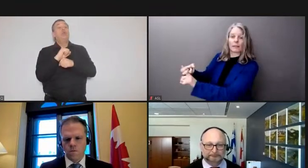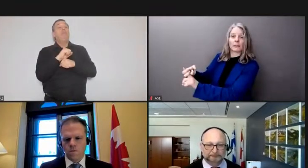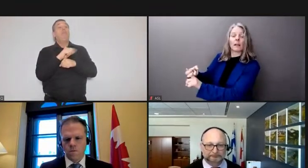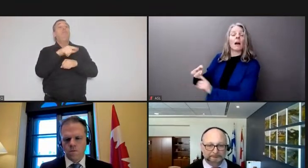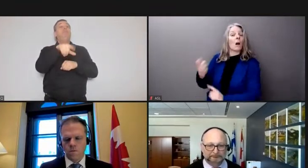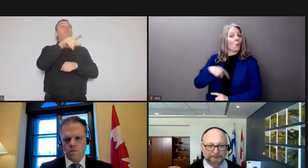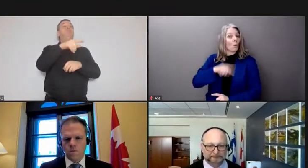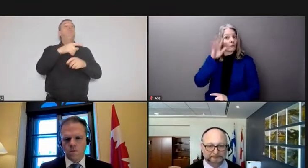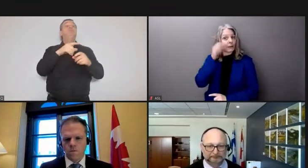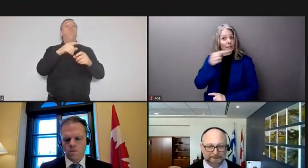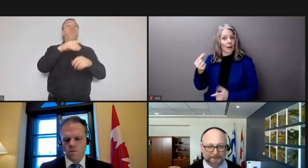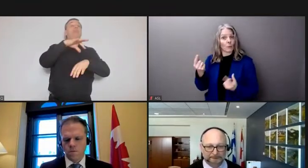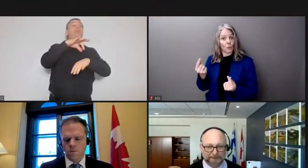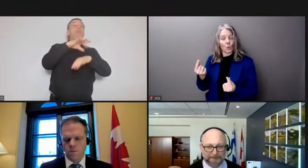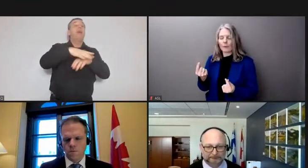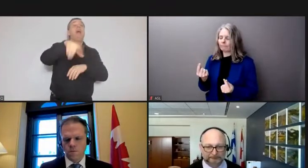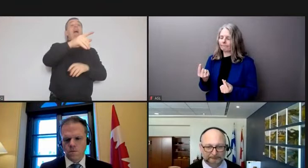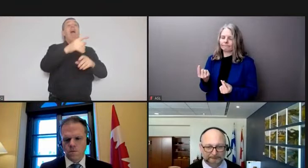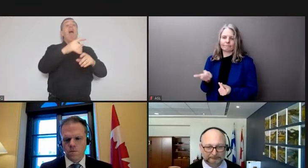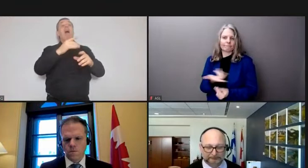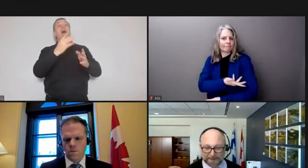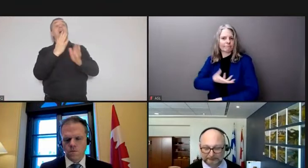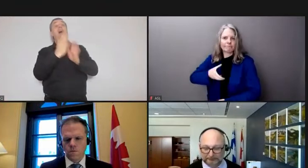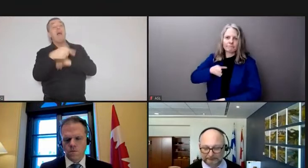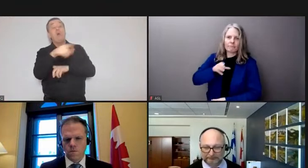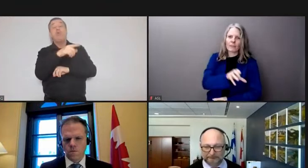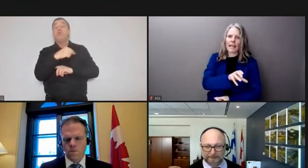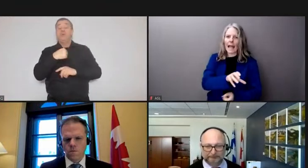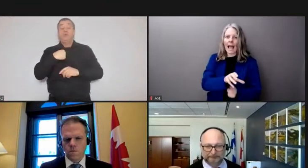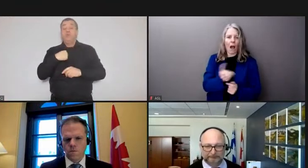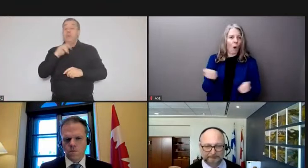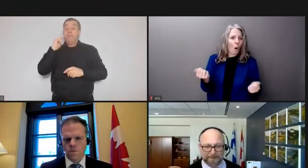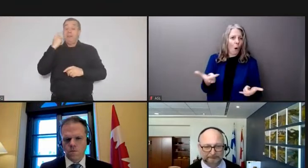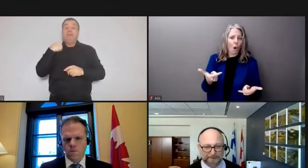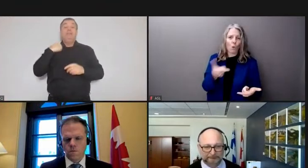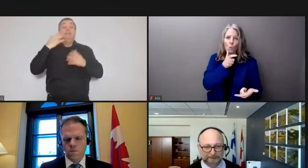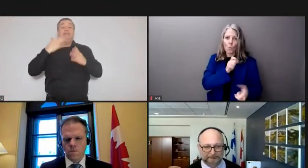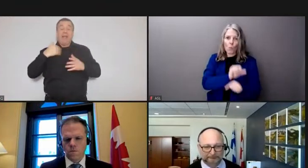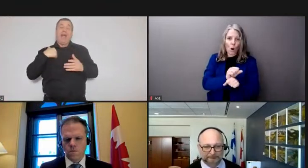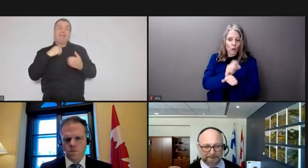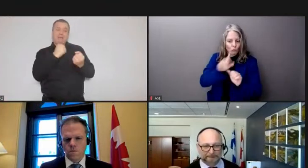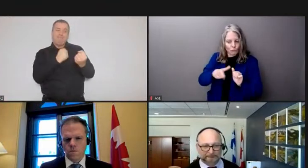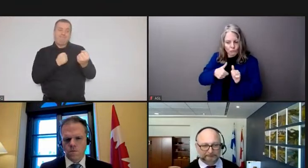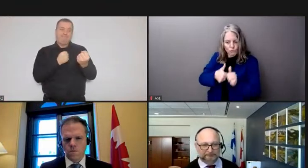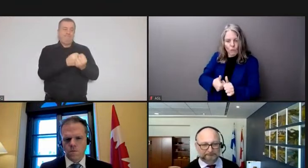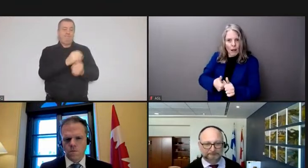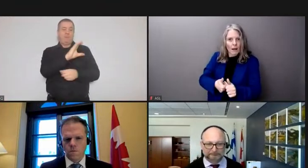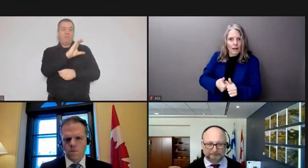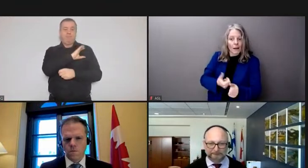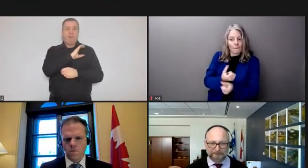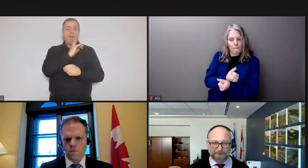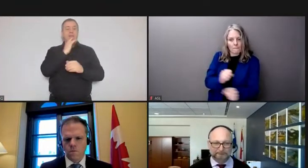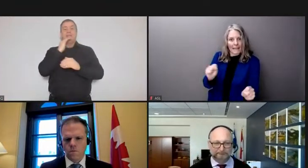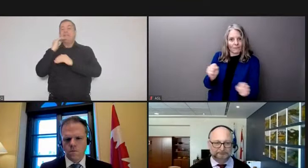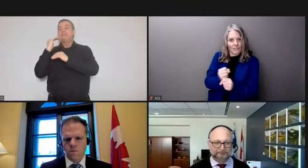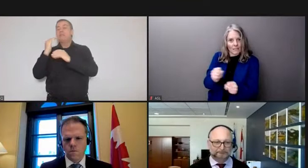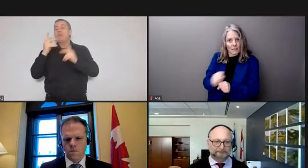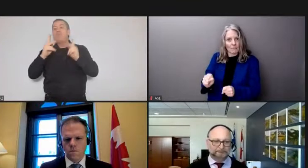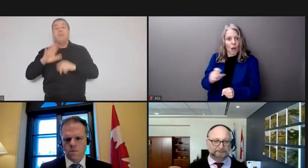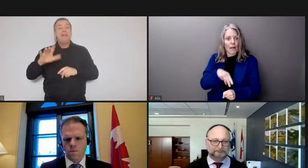give police and other partners within the public safety community all of the tools that they need to,